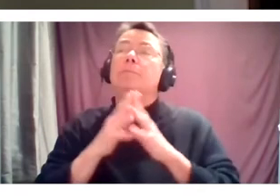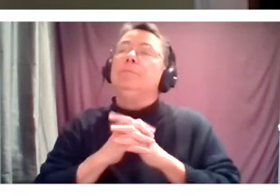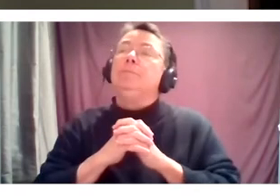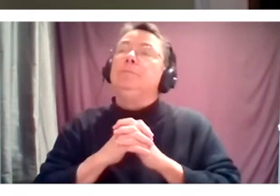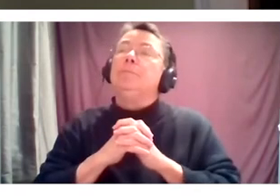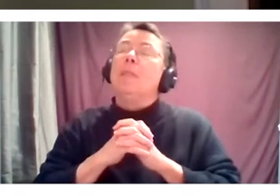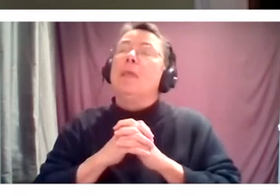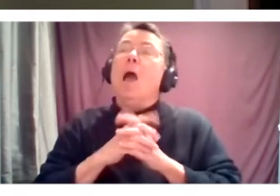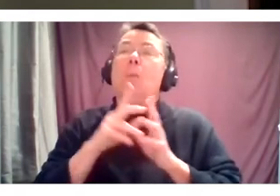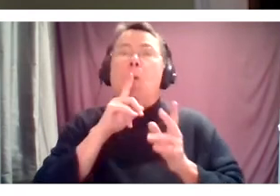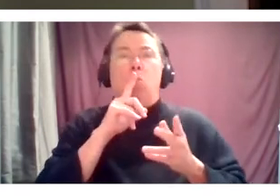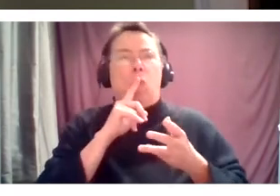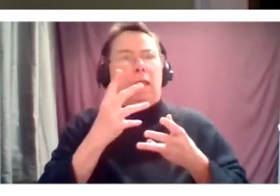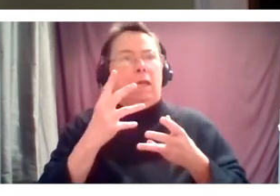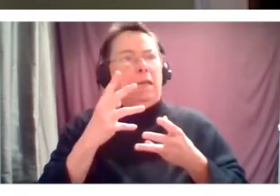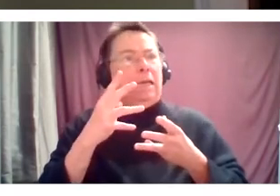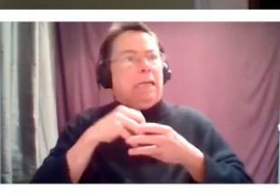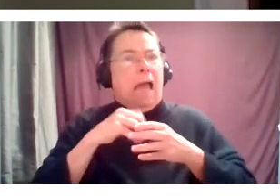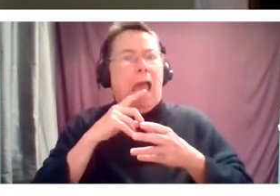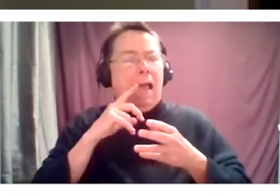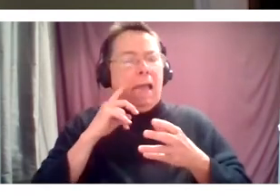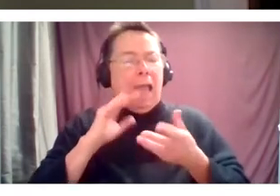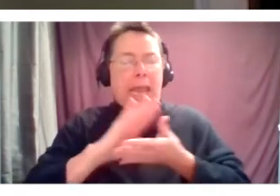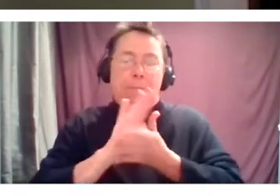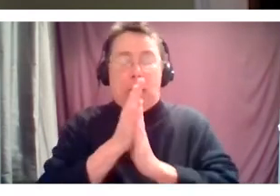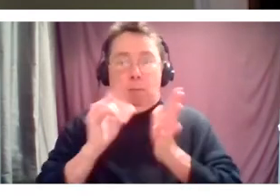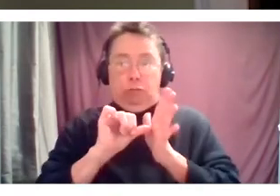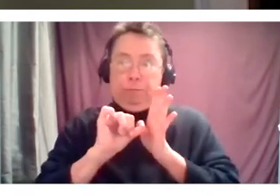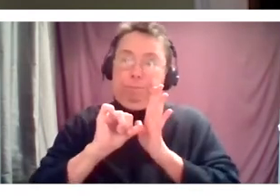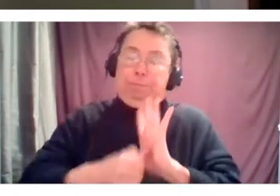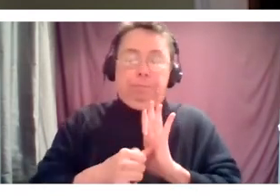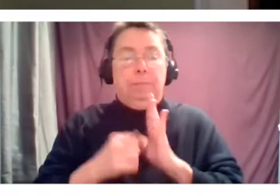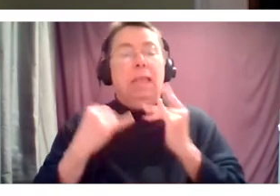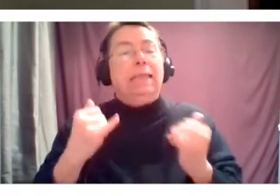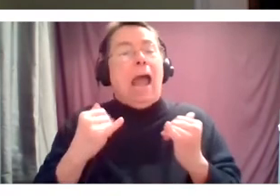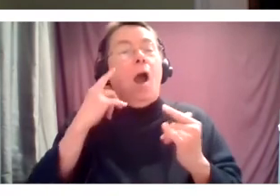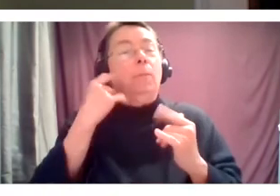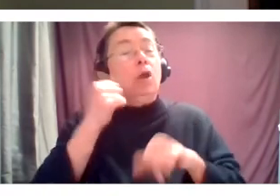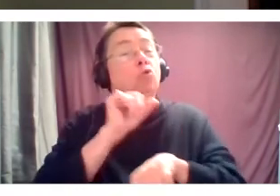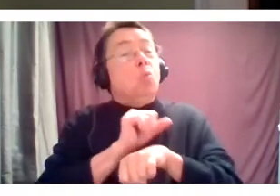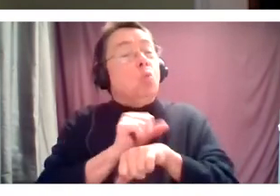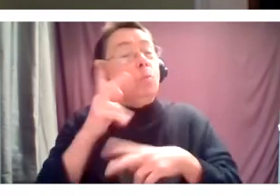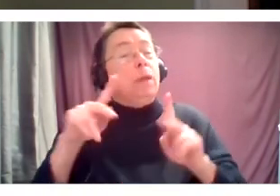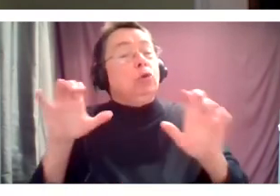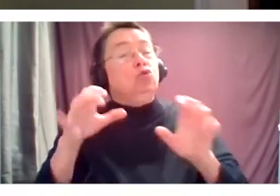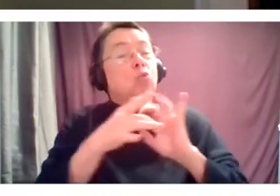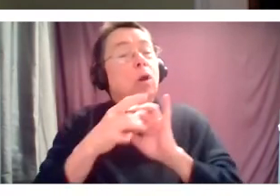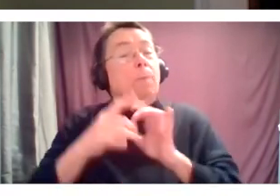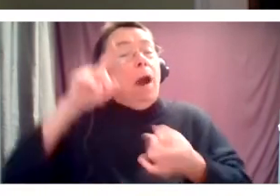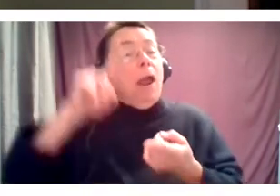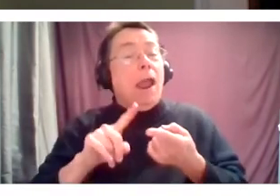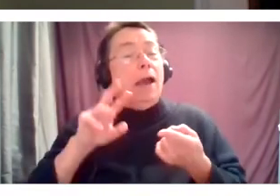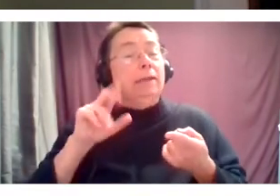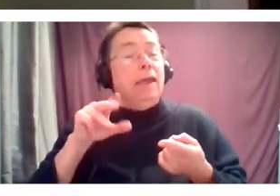kind of relief or a spotlight, um, as a result of the work that people are doing now around anti-racist work for the institutions and